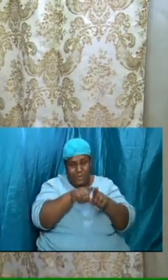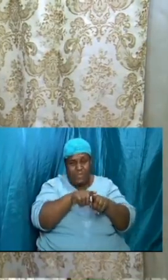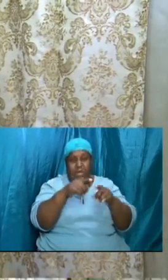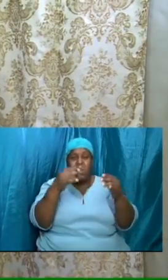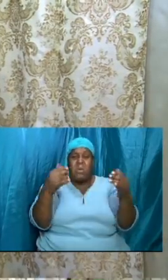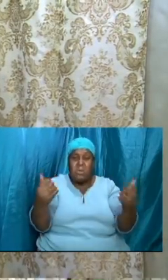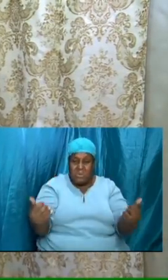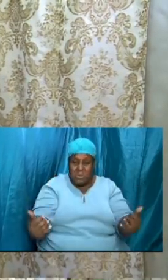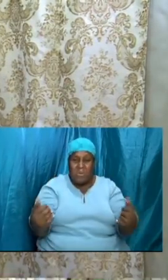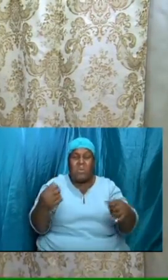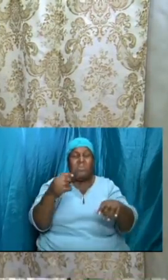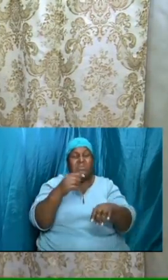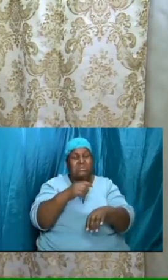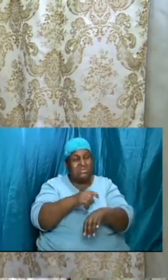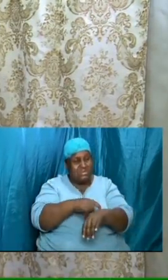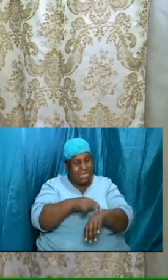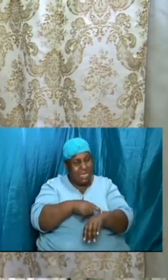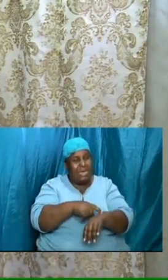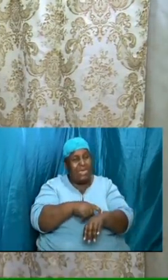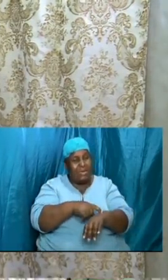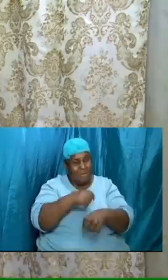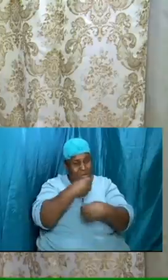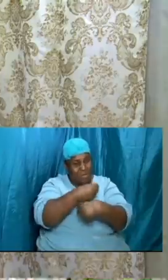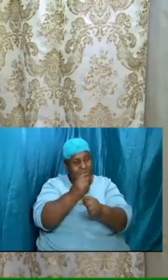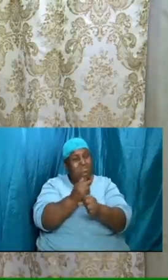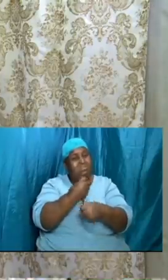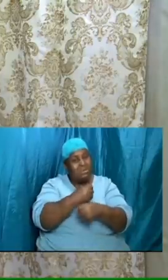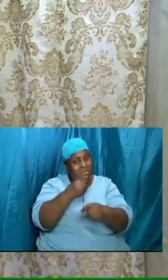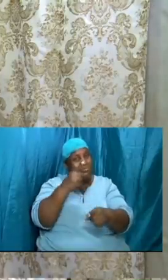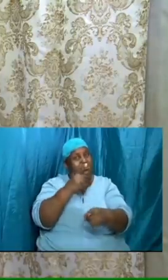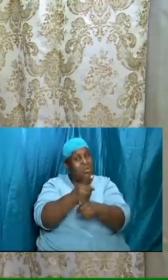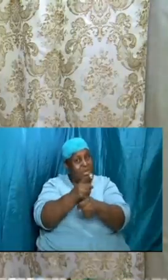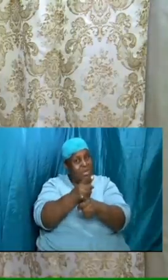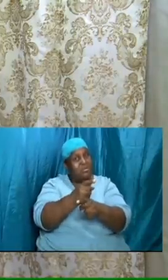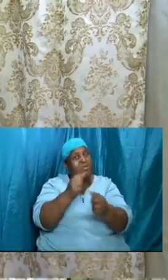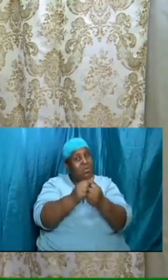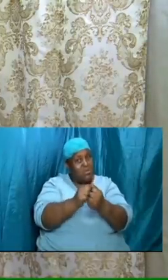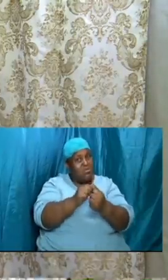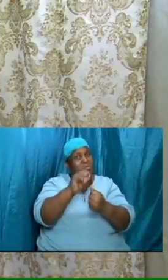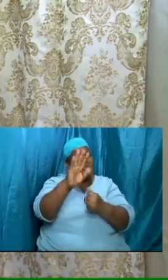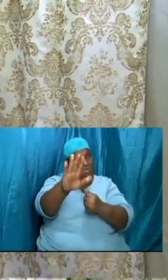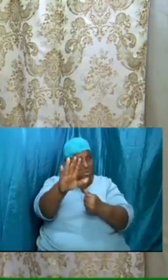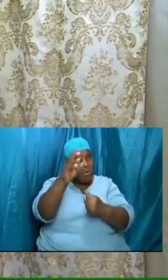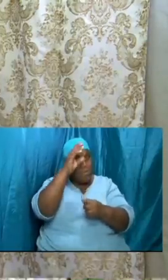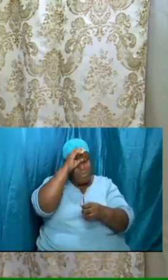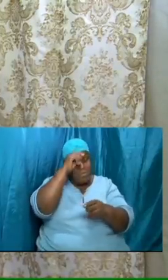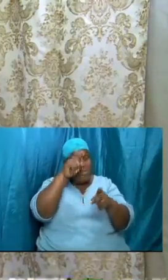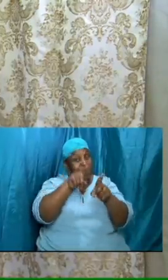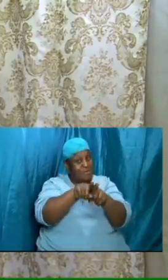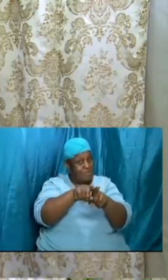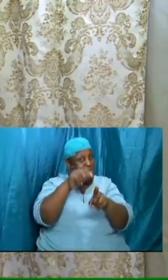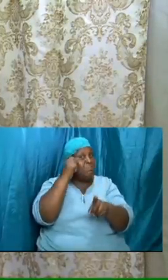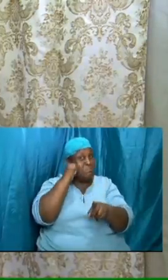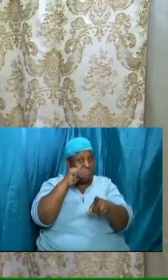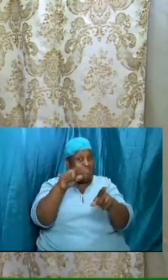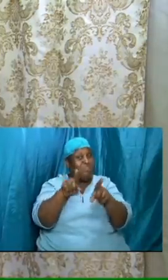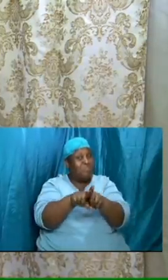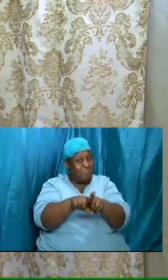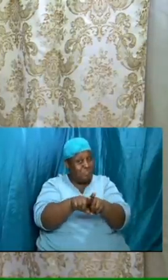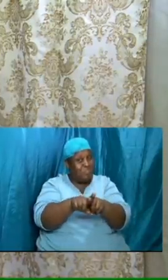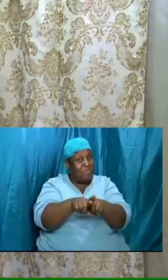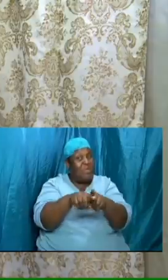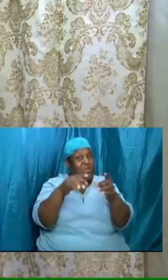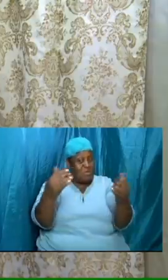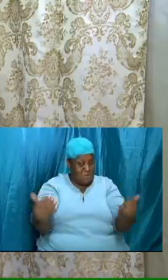that we don't have much further to go now is the time to make it right with your brother and with your sister now is the